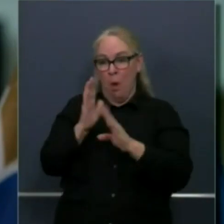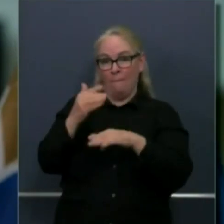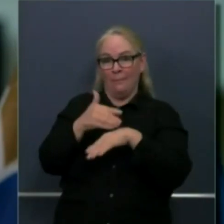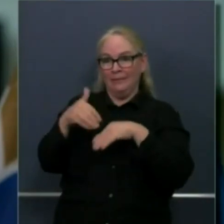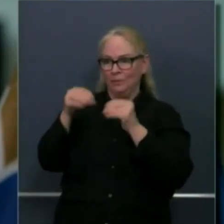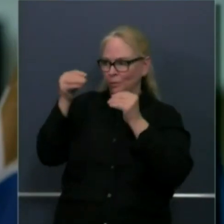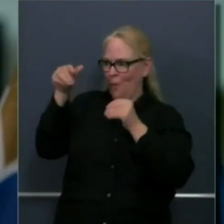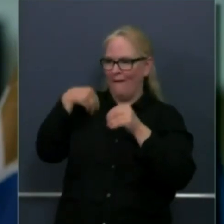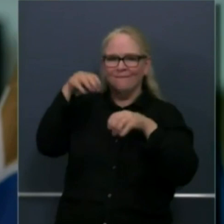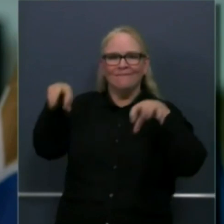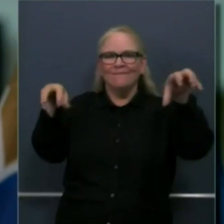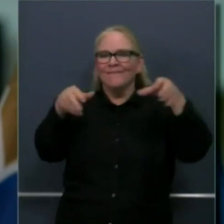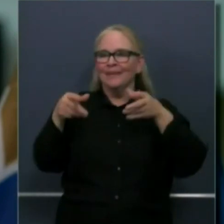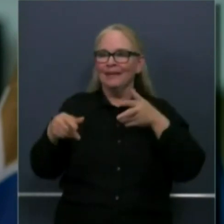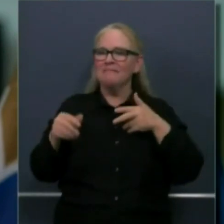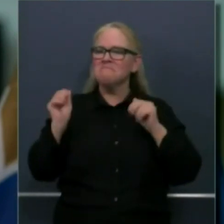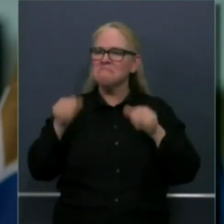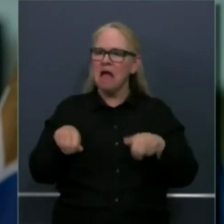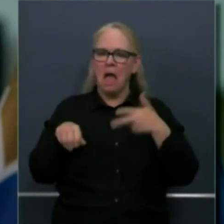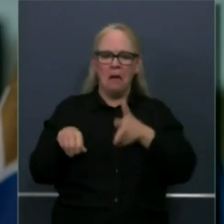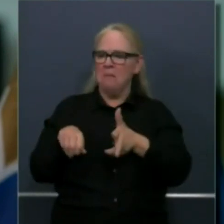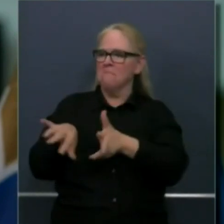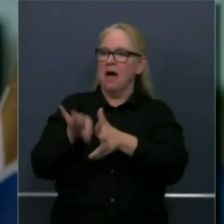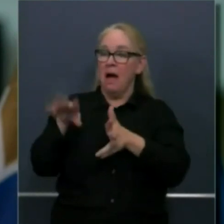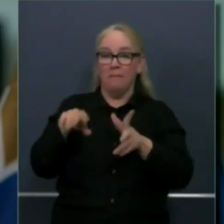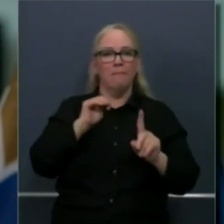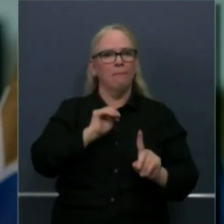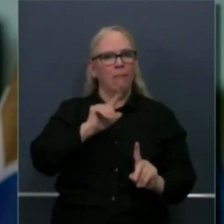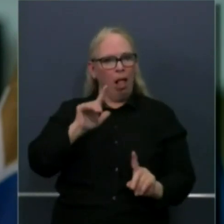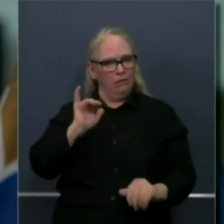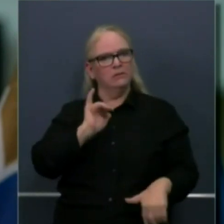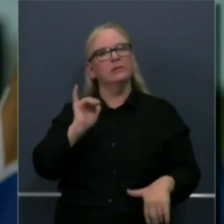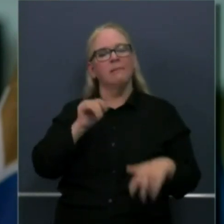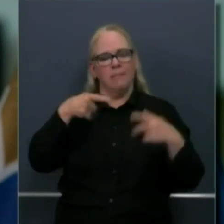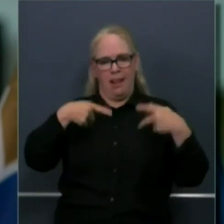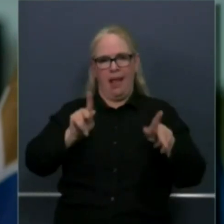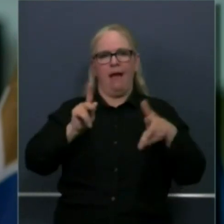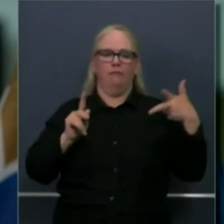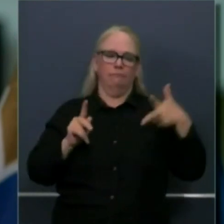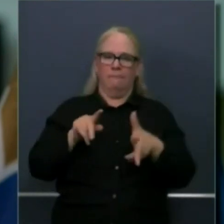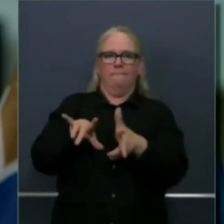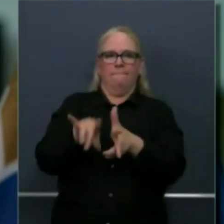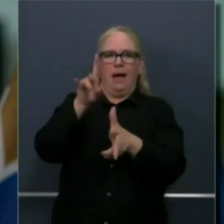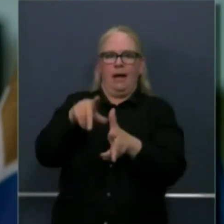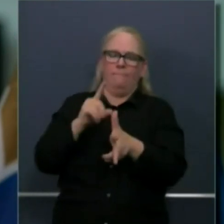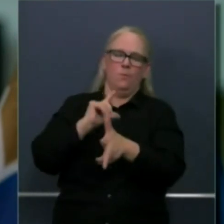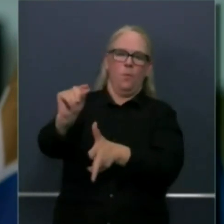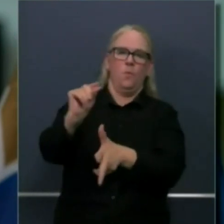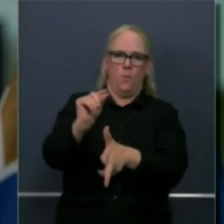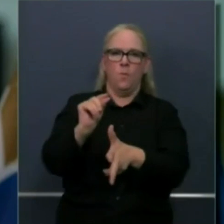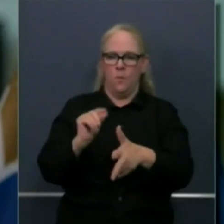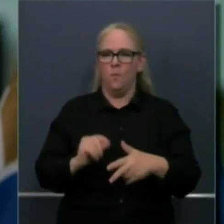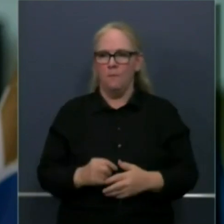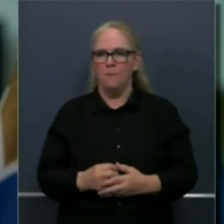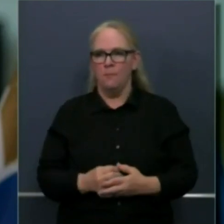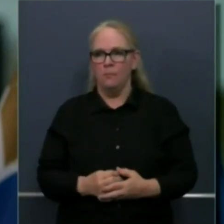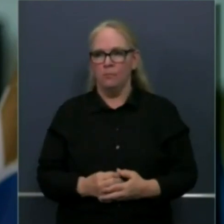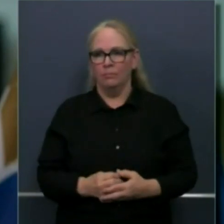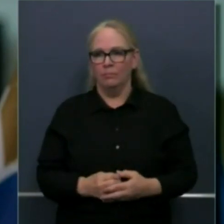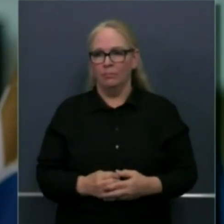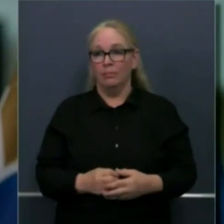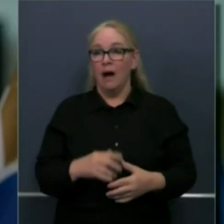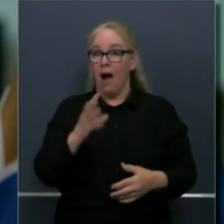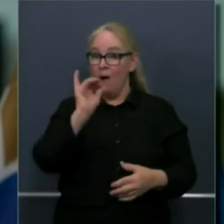pickups so offices and malls for pickup in addition to other services like car washes pet